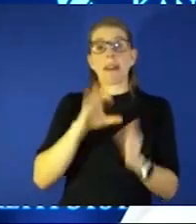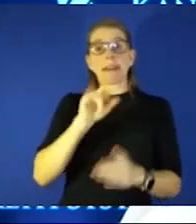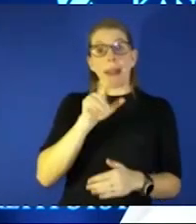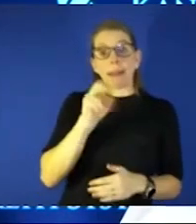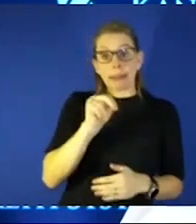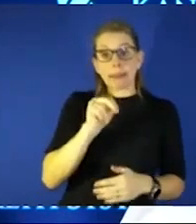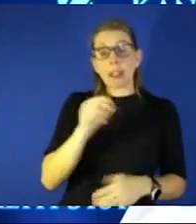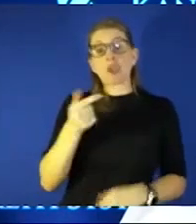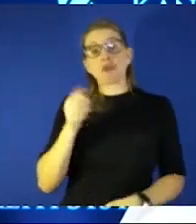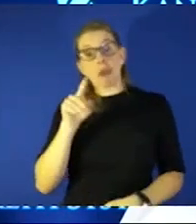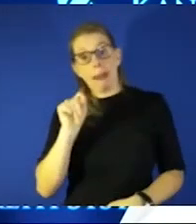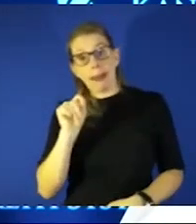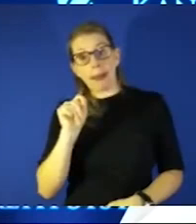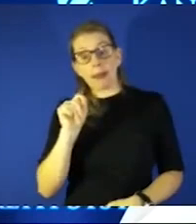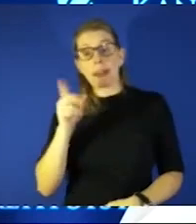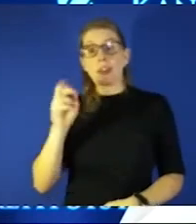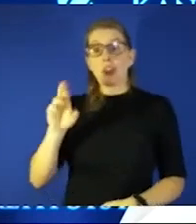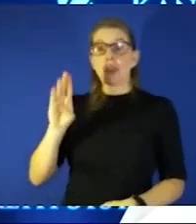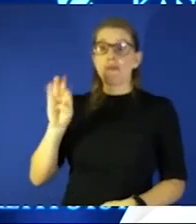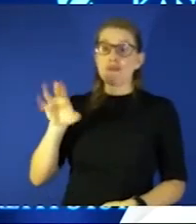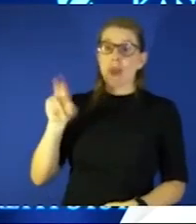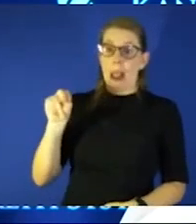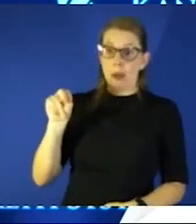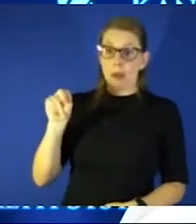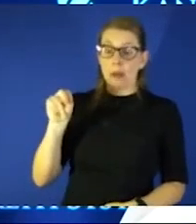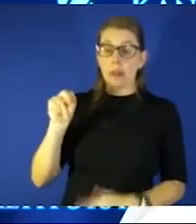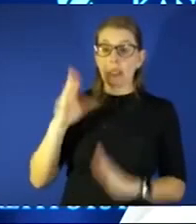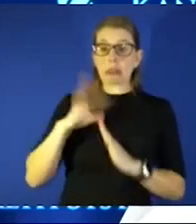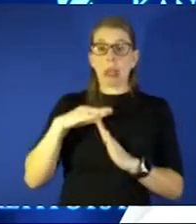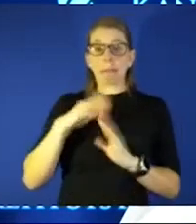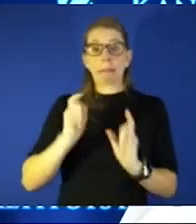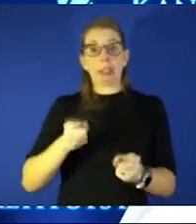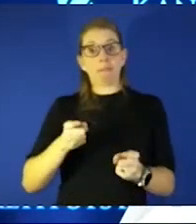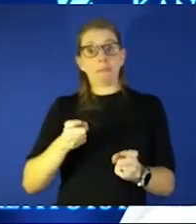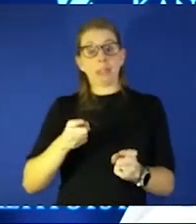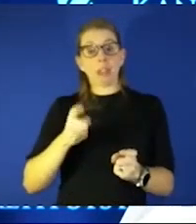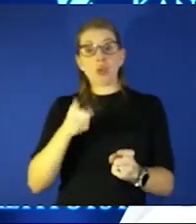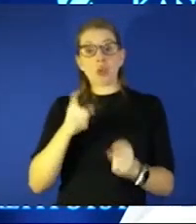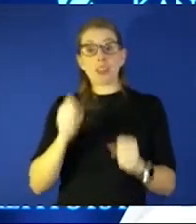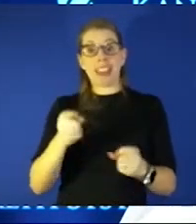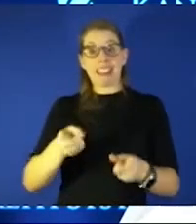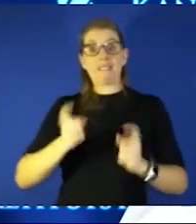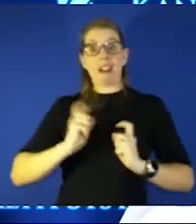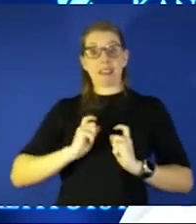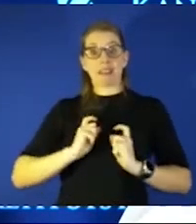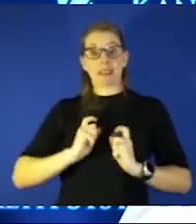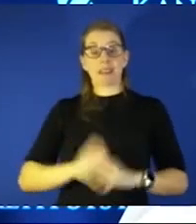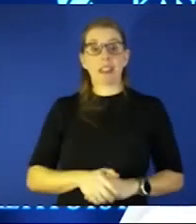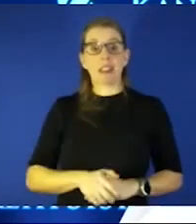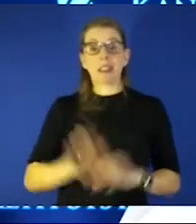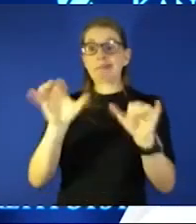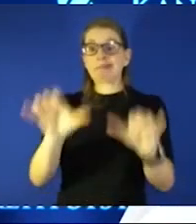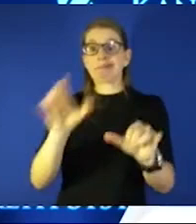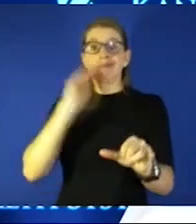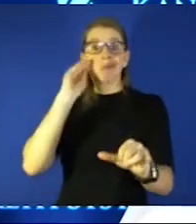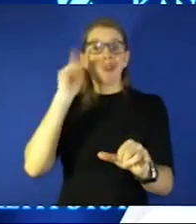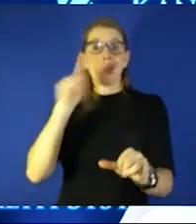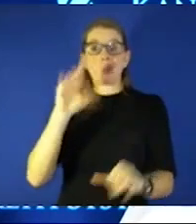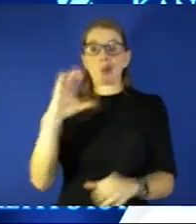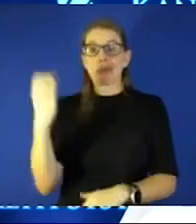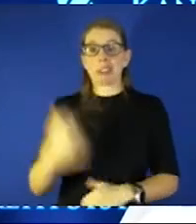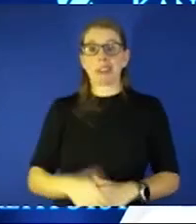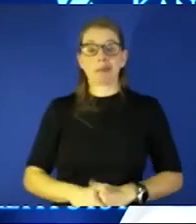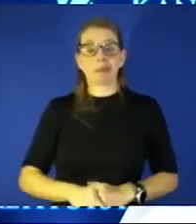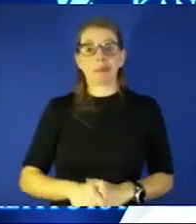for dr brown the greatest gift that you can give us to stay home for christmas and stay